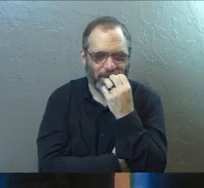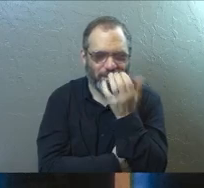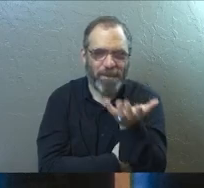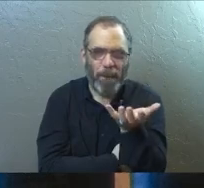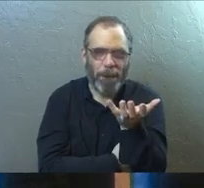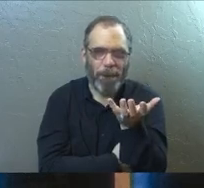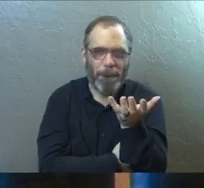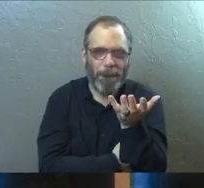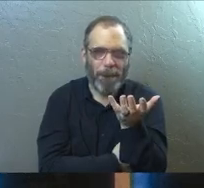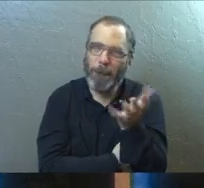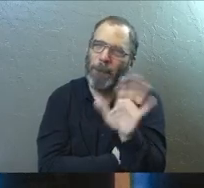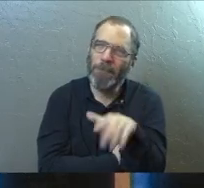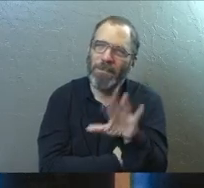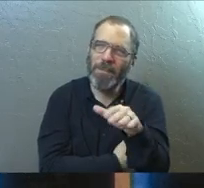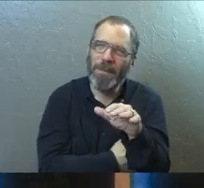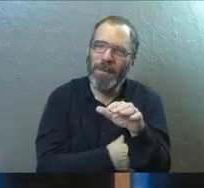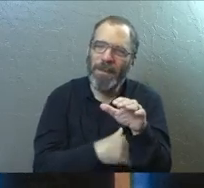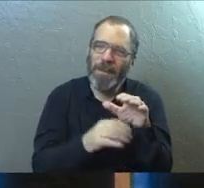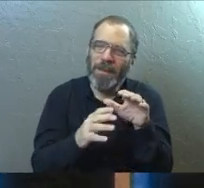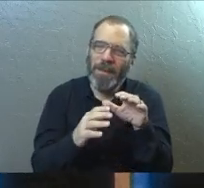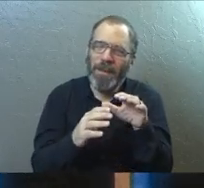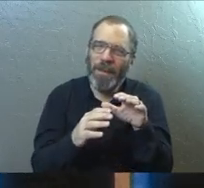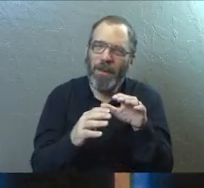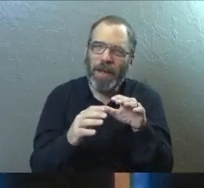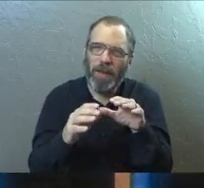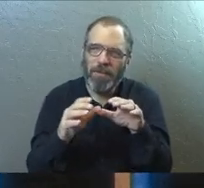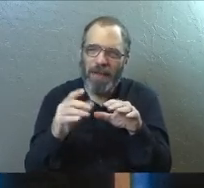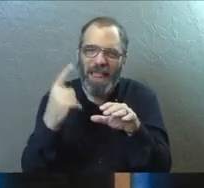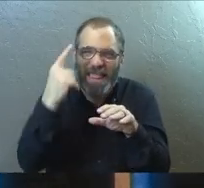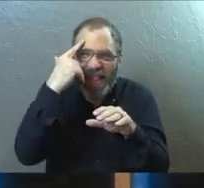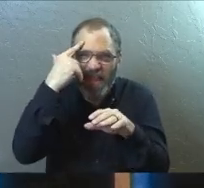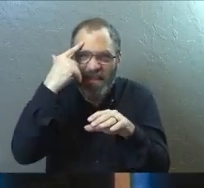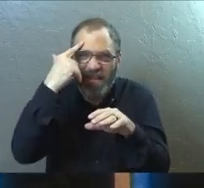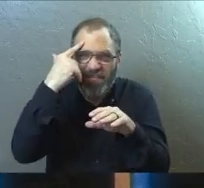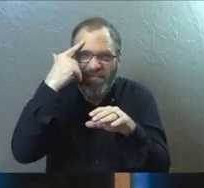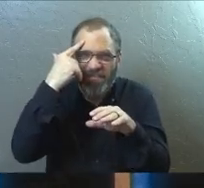Just look at the logic here for a second.